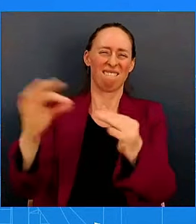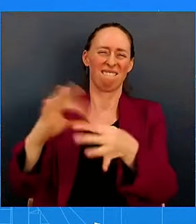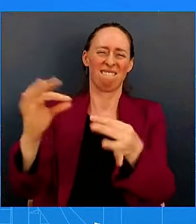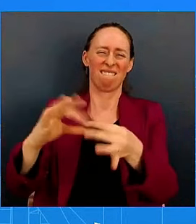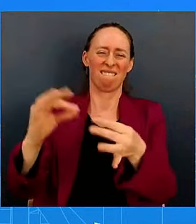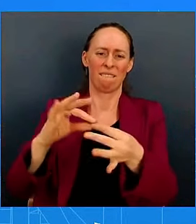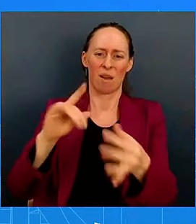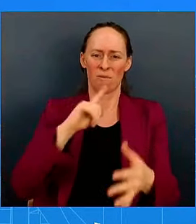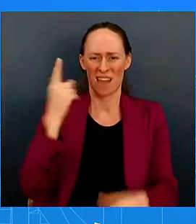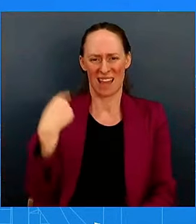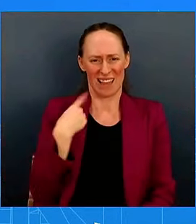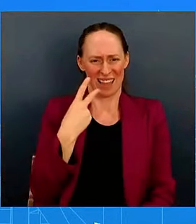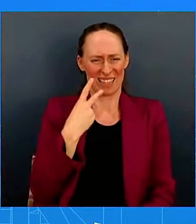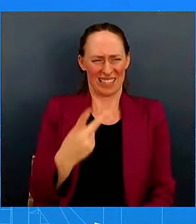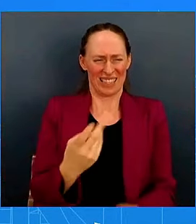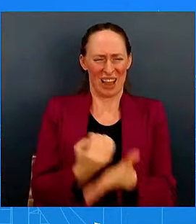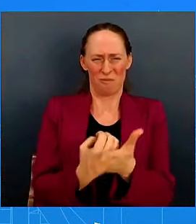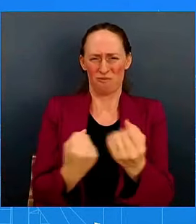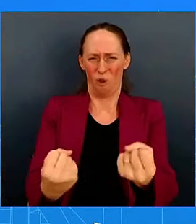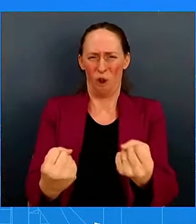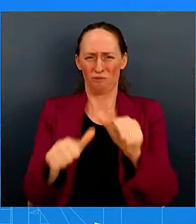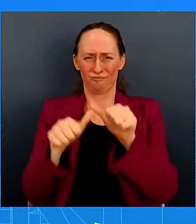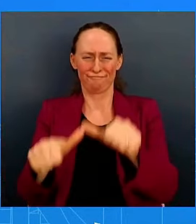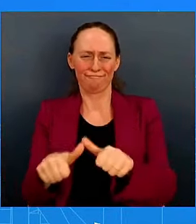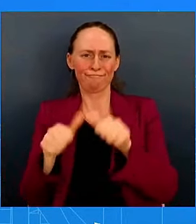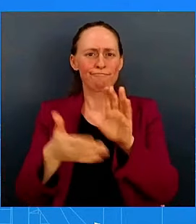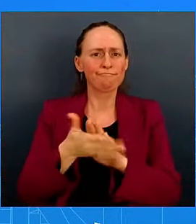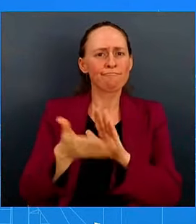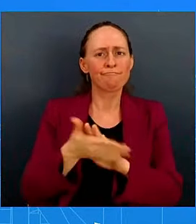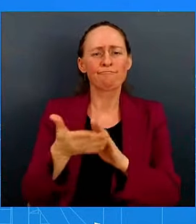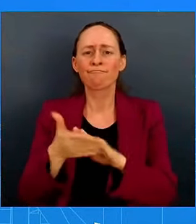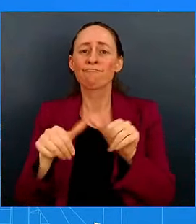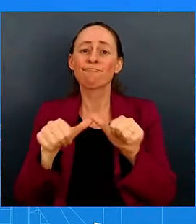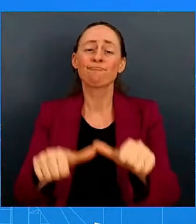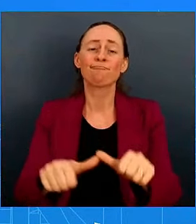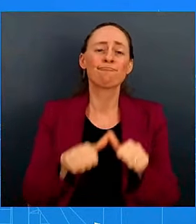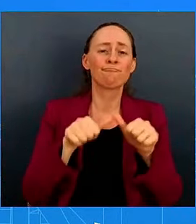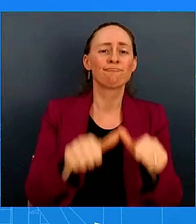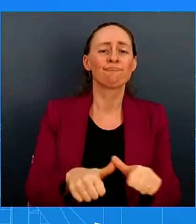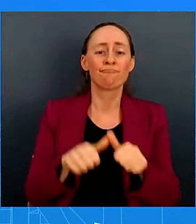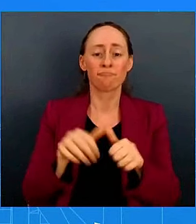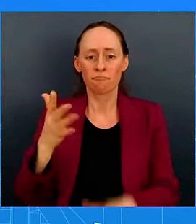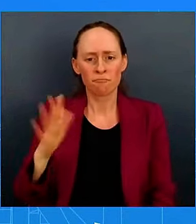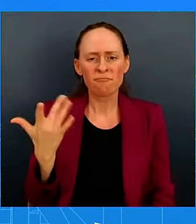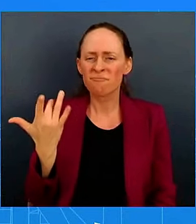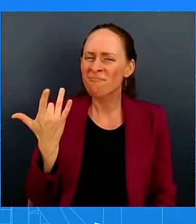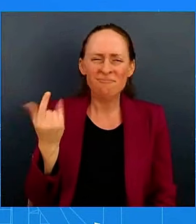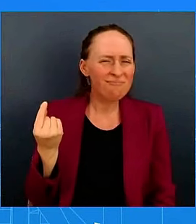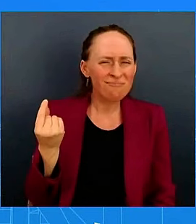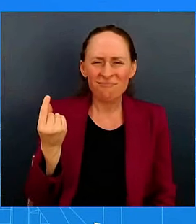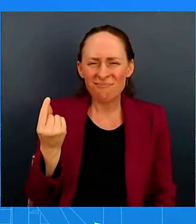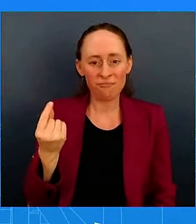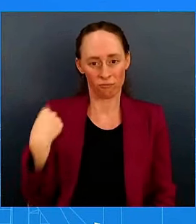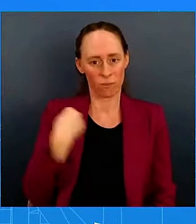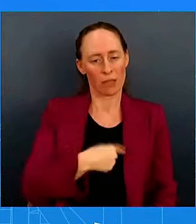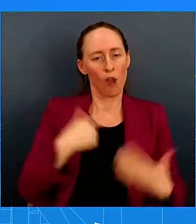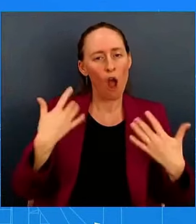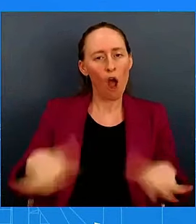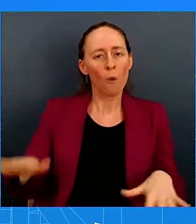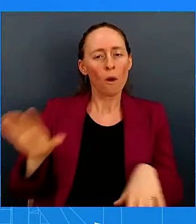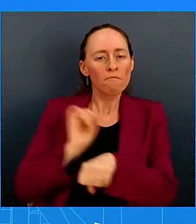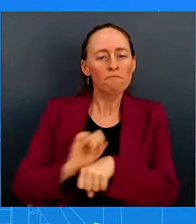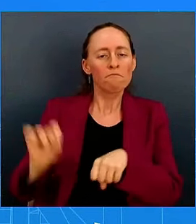is still the case. It remains strong. And that is because of the work that we've been able to do, this administration has been able to do